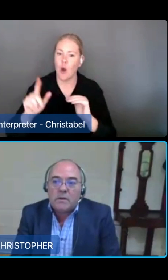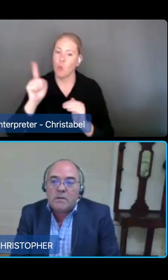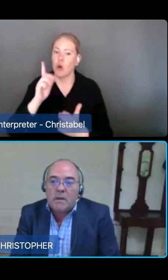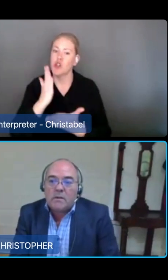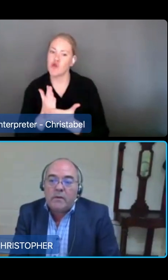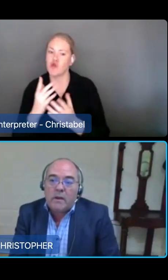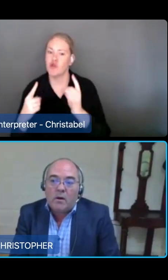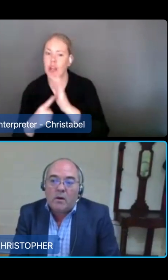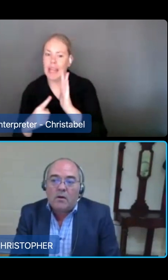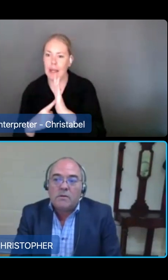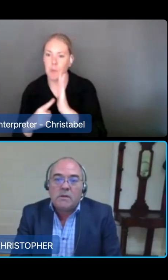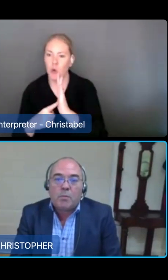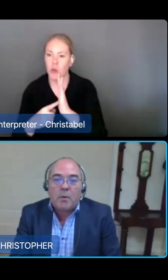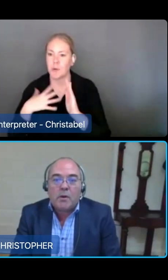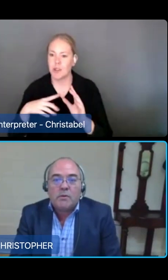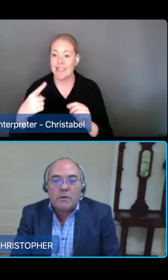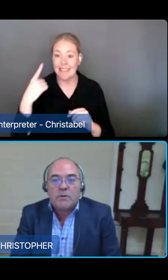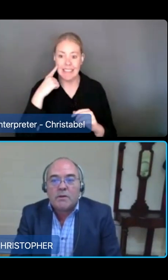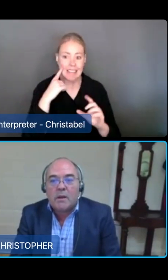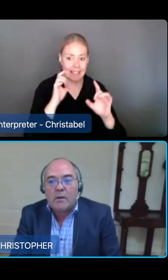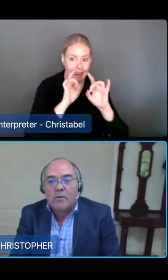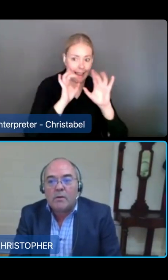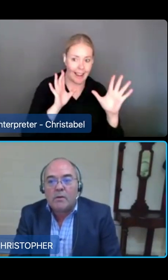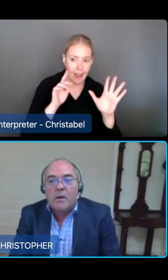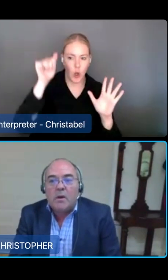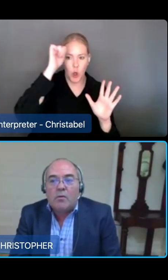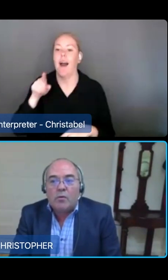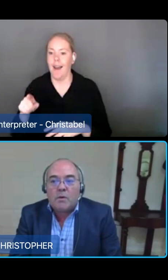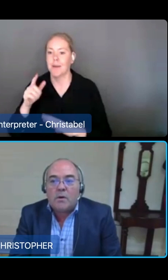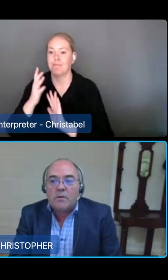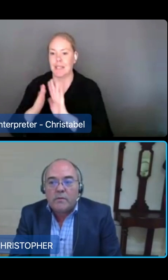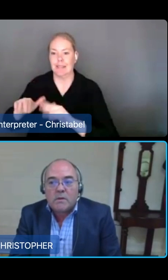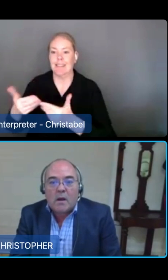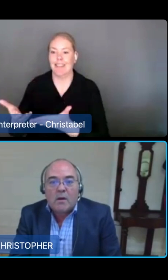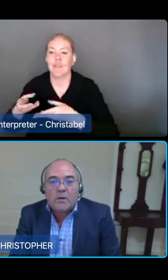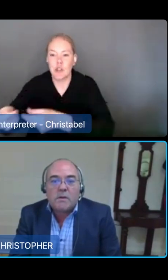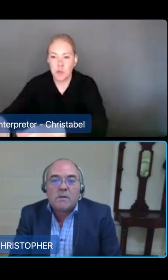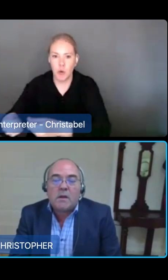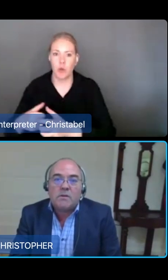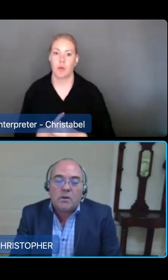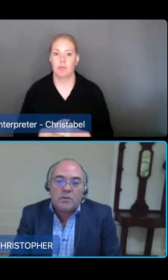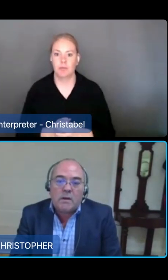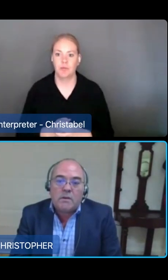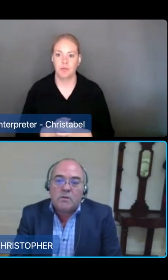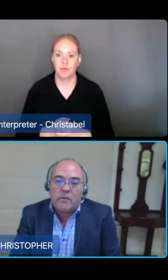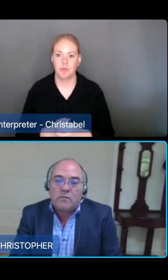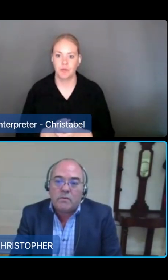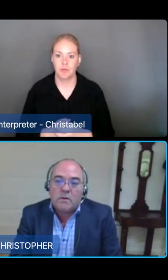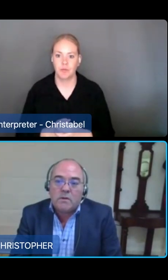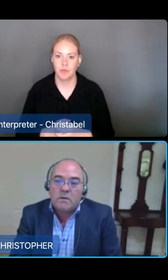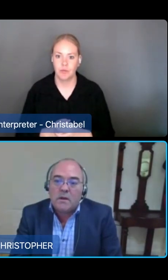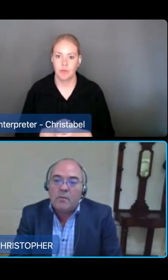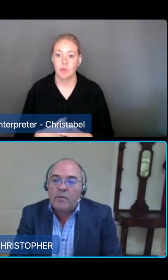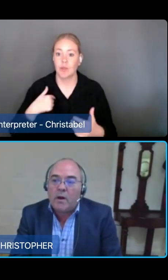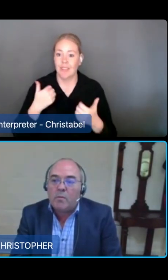we've consulted extensively on six proposed registration categories, grouped on service characteristics and associated service